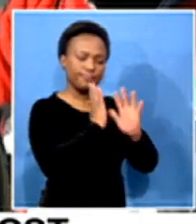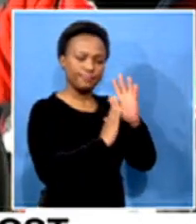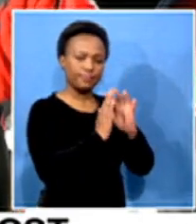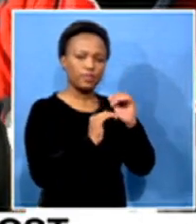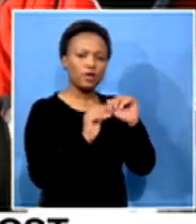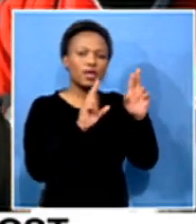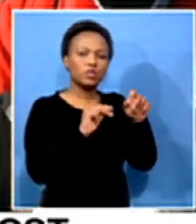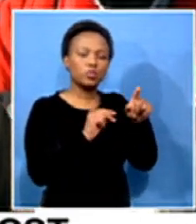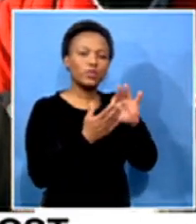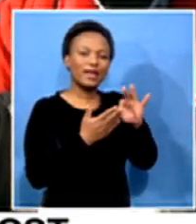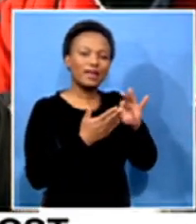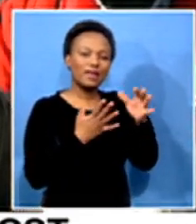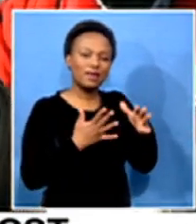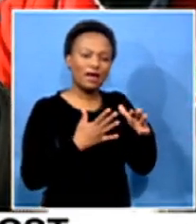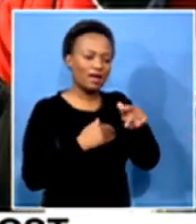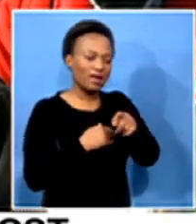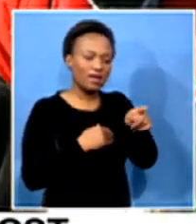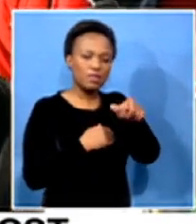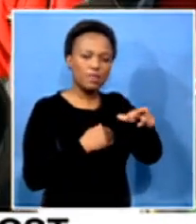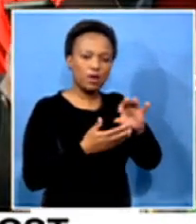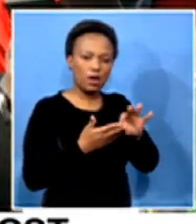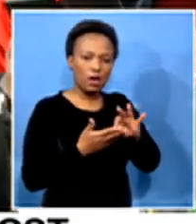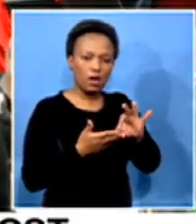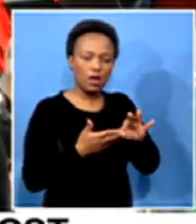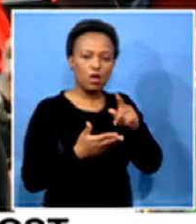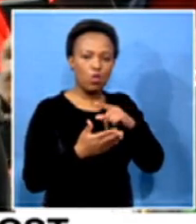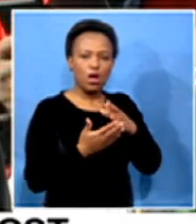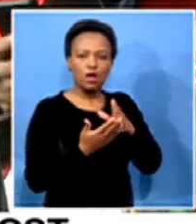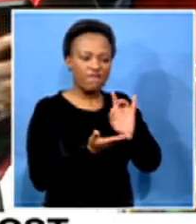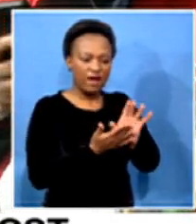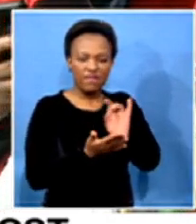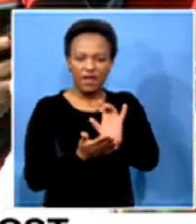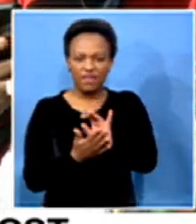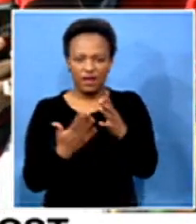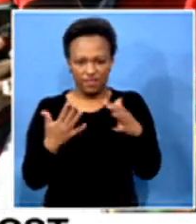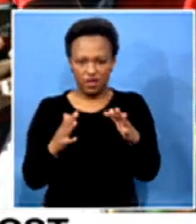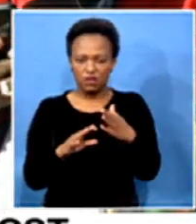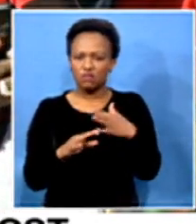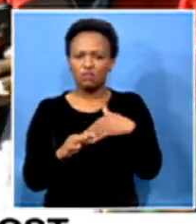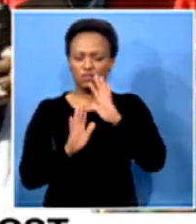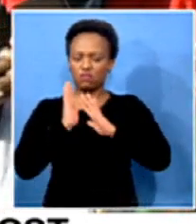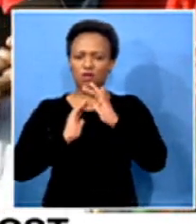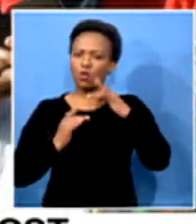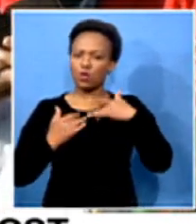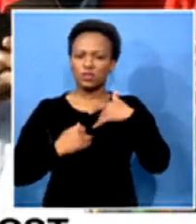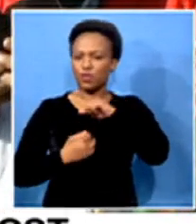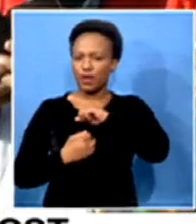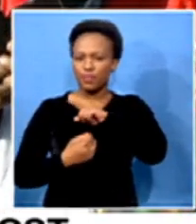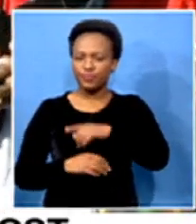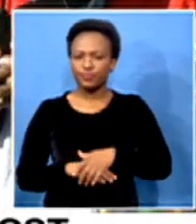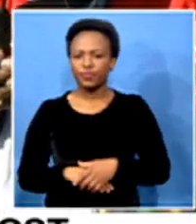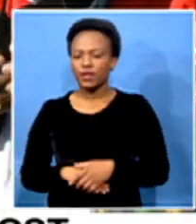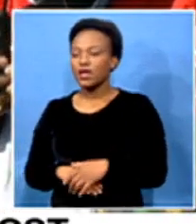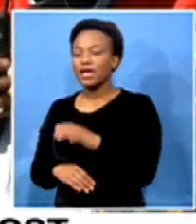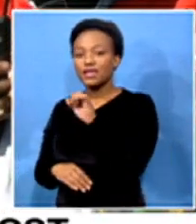the cleaners that you're very worried that have also been fired. Tell us about that. Why are you concerned also about that? Yes,